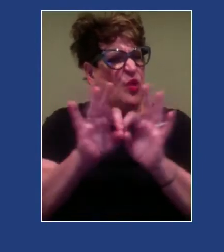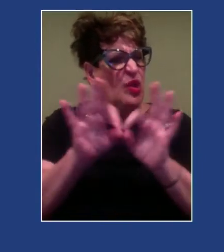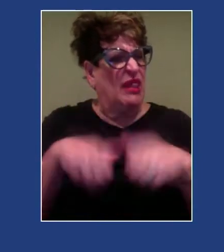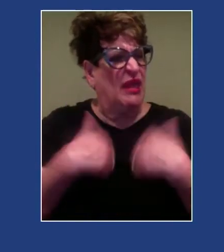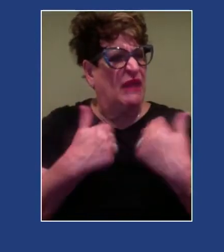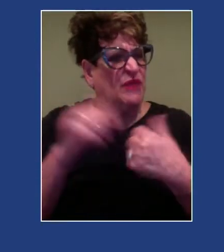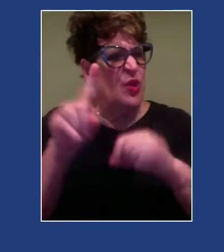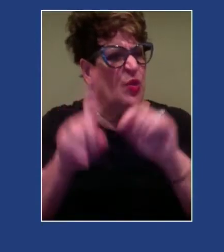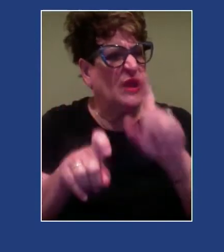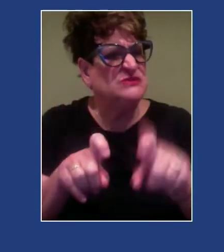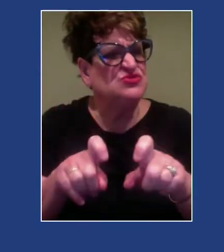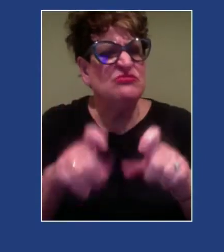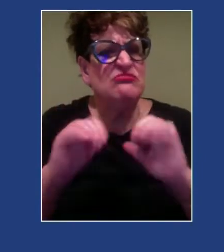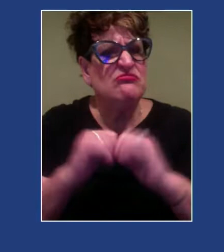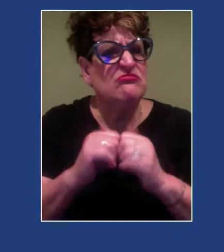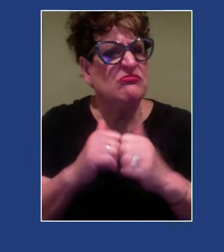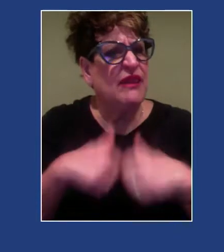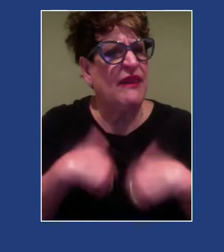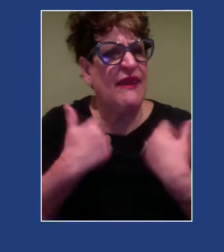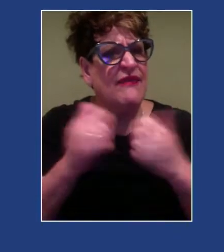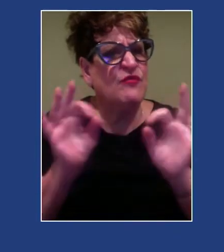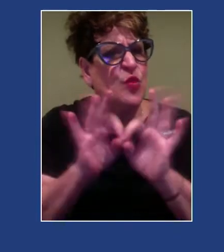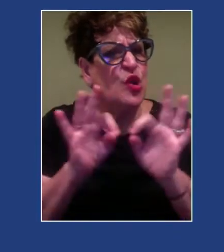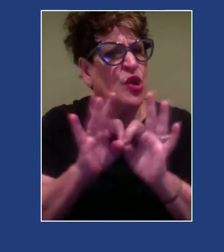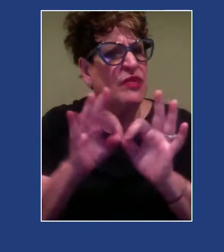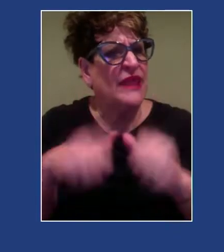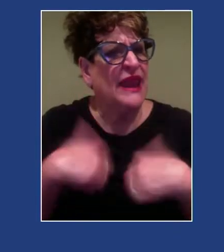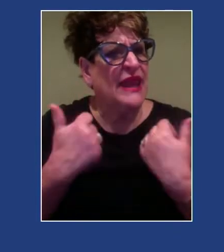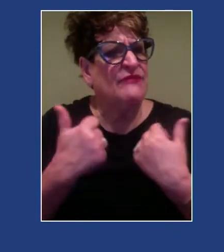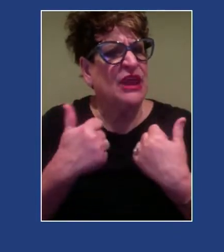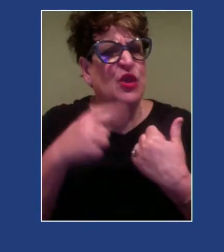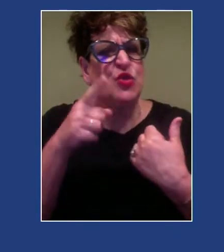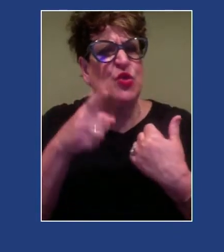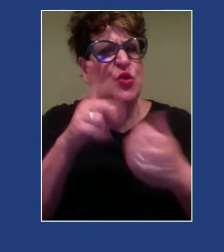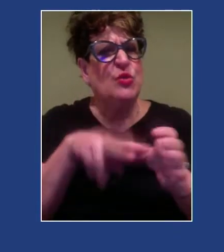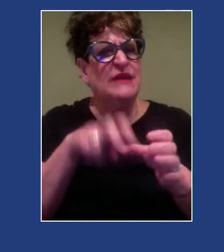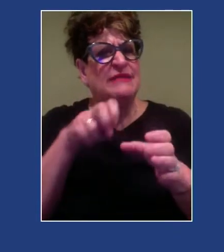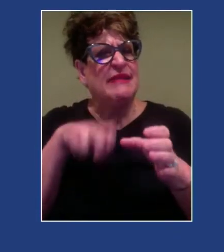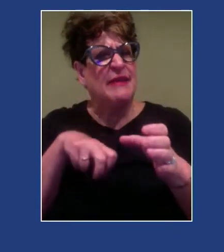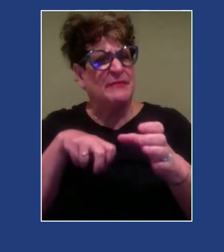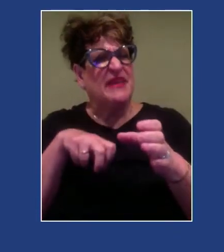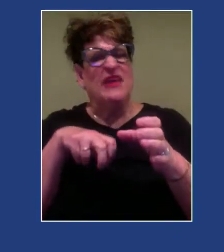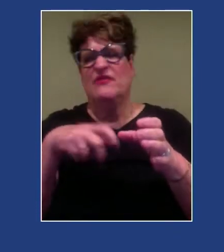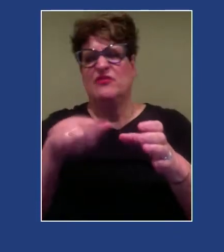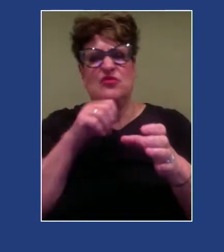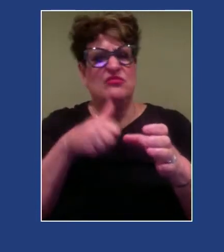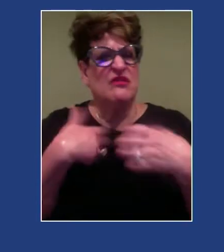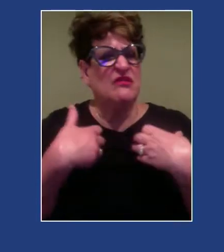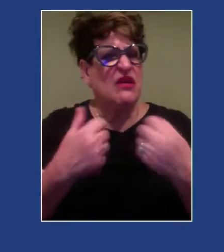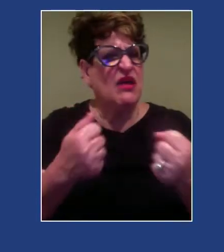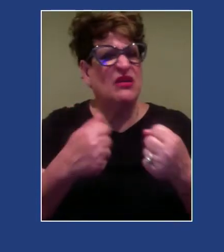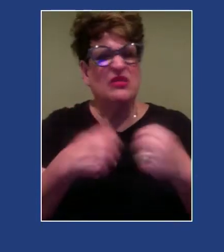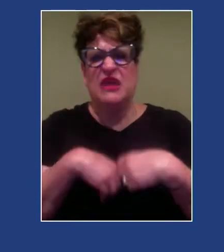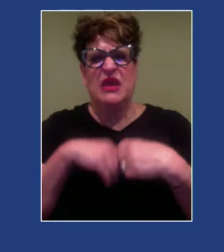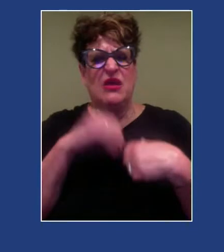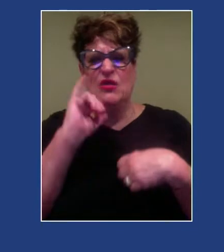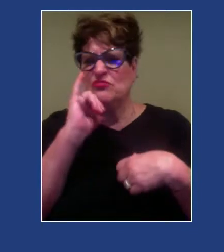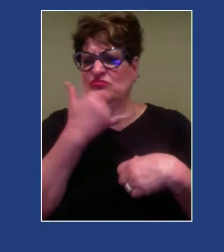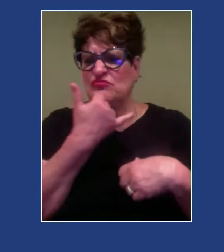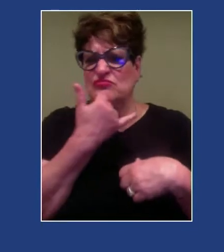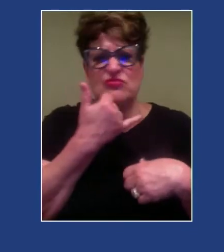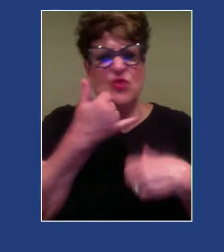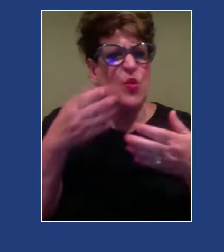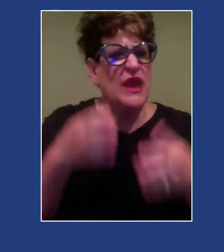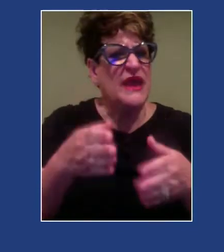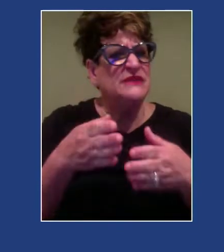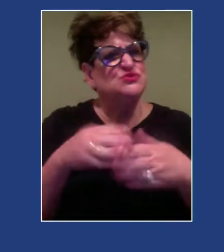make life worth living so that you would step away from any of your ineffective, unhealthy, or maladaptive coping behaviors? What might